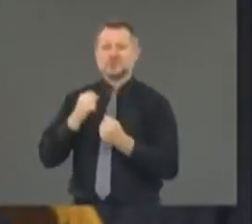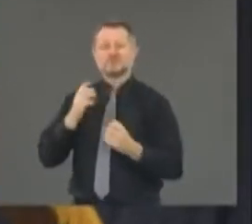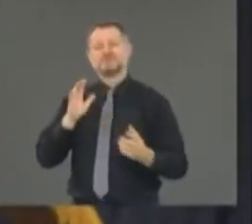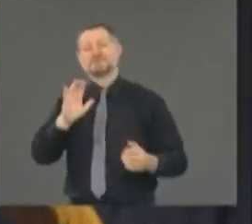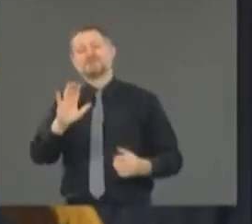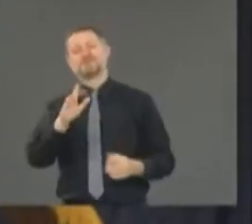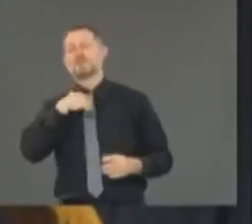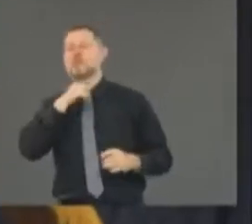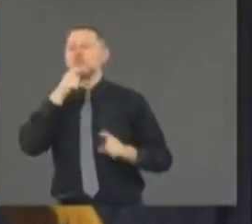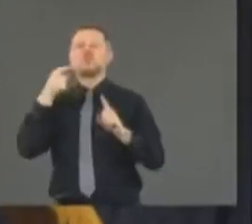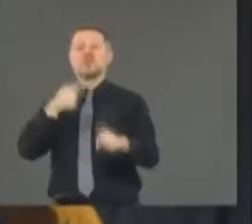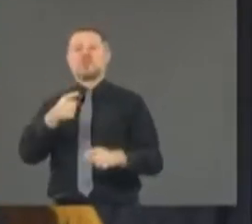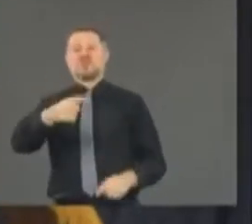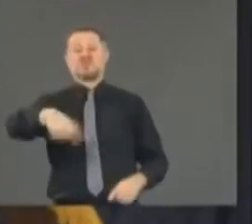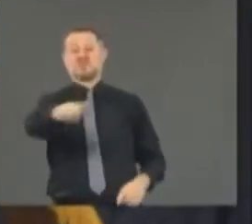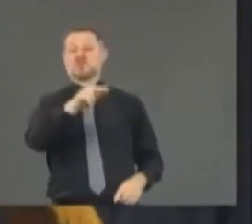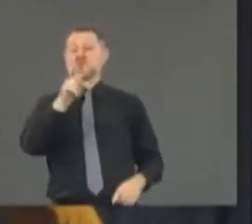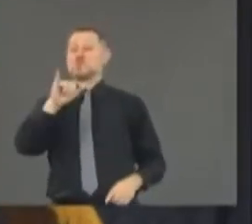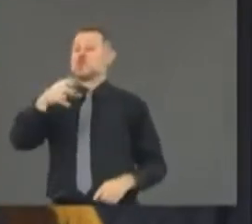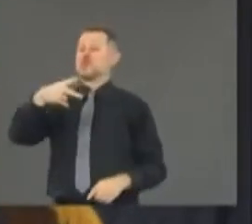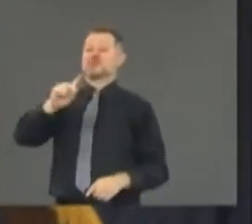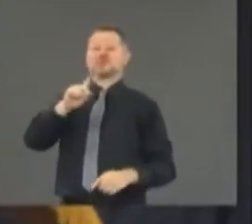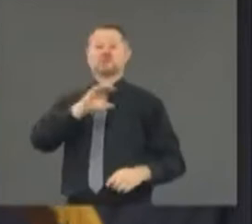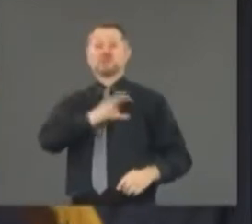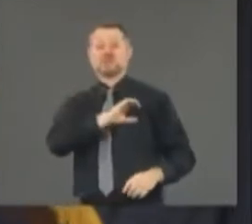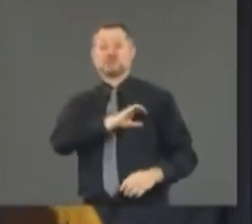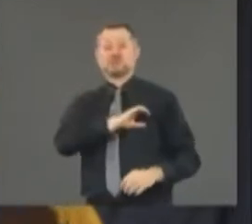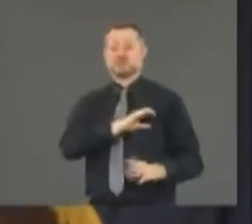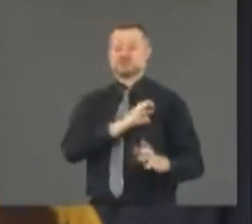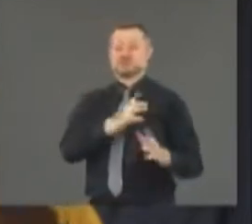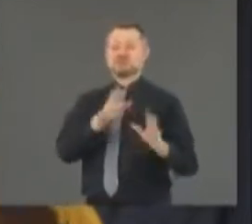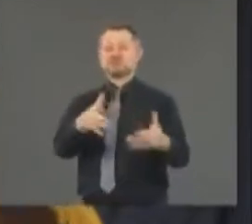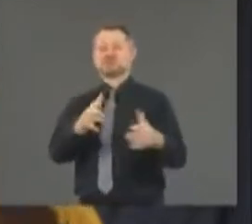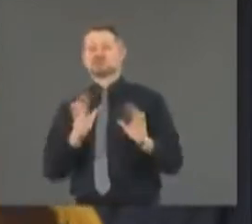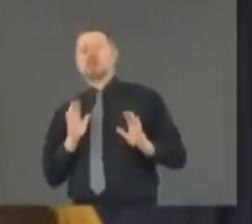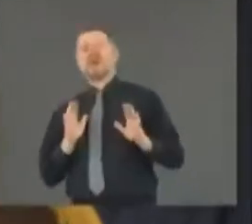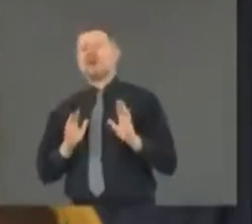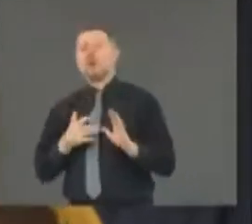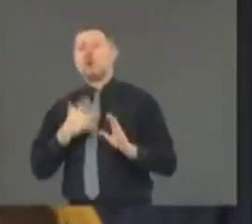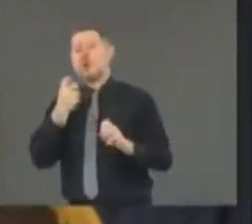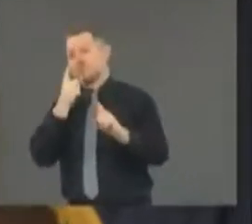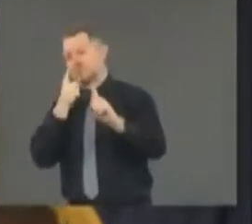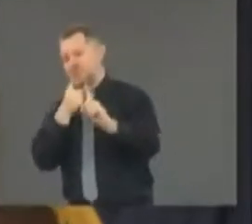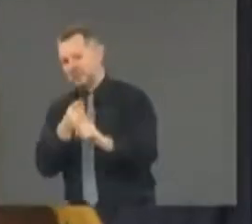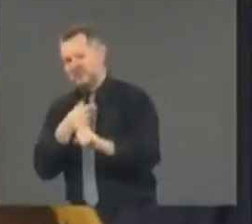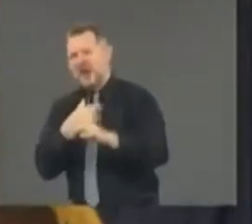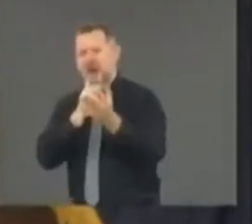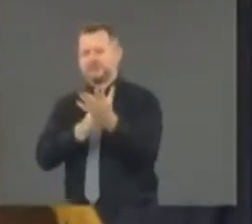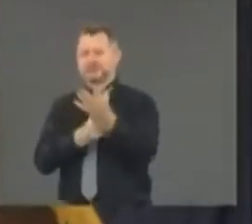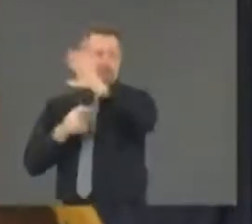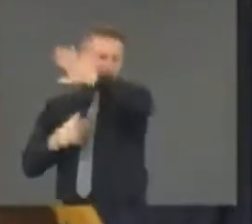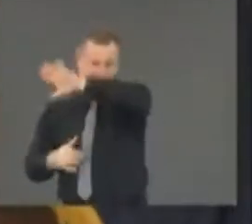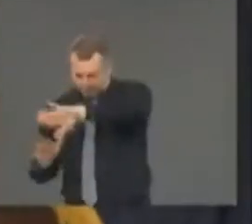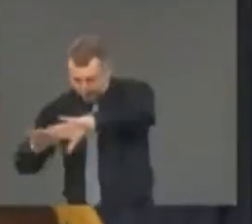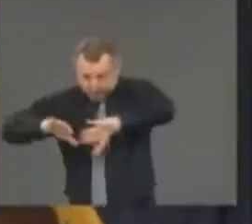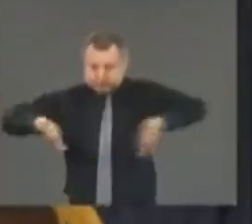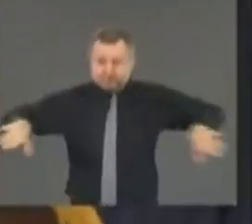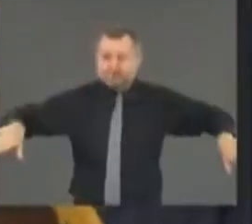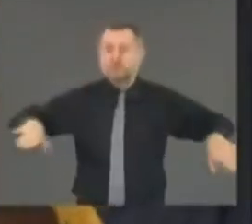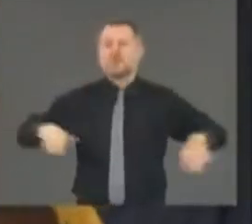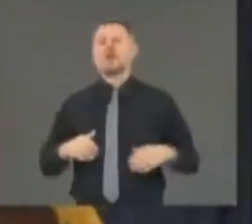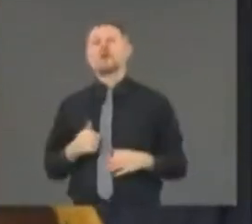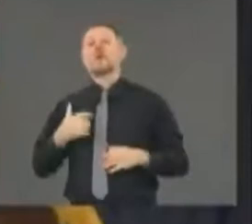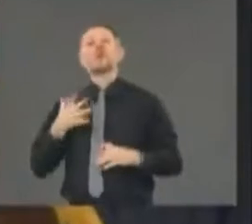the NYPD. And by the way, one other point, uh, forget everything else. It's about getting results,